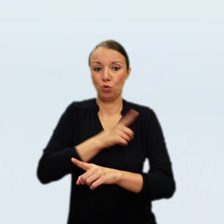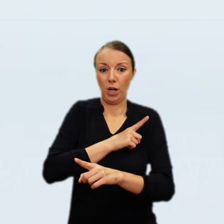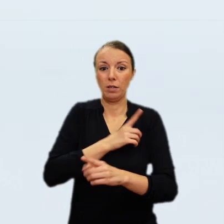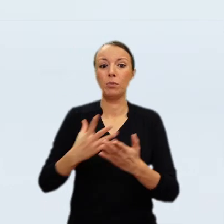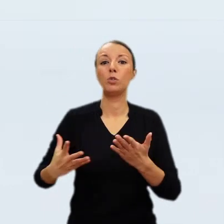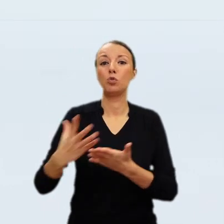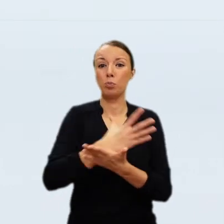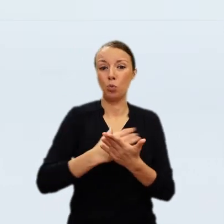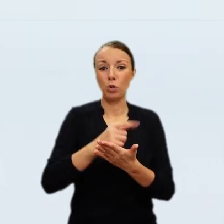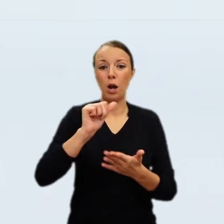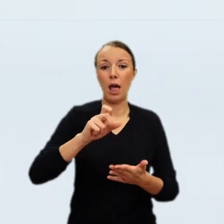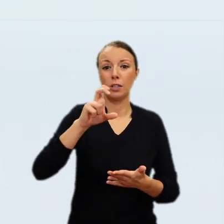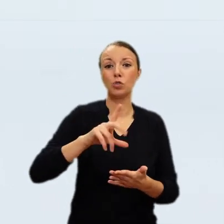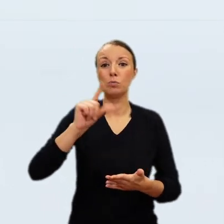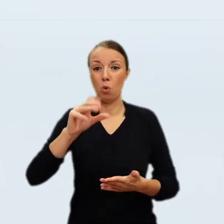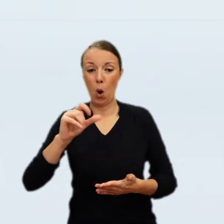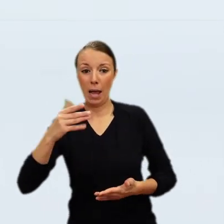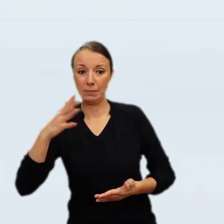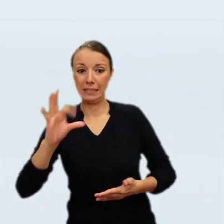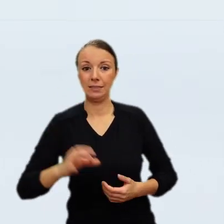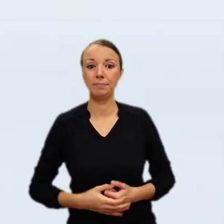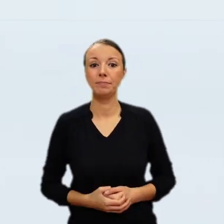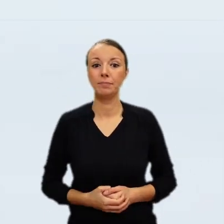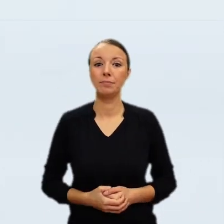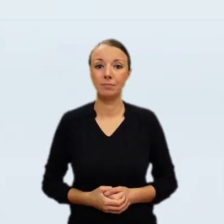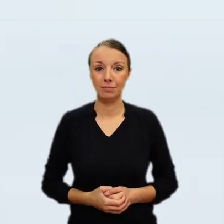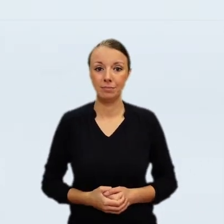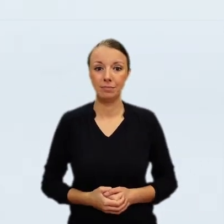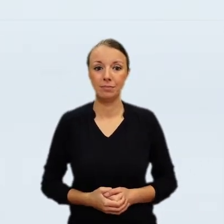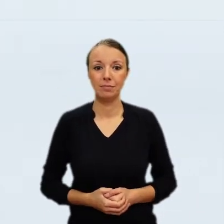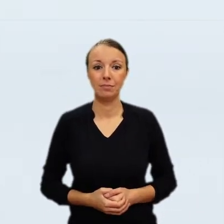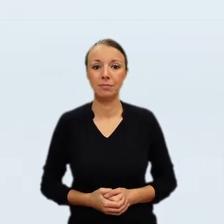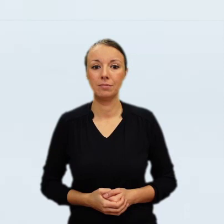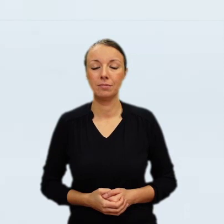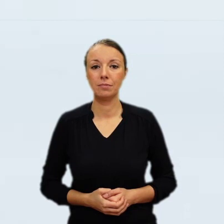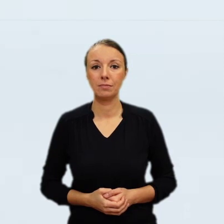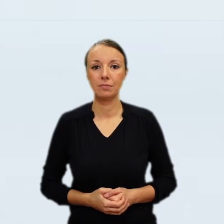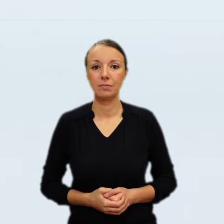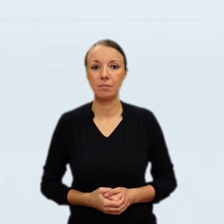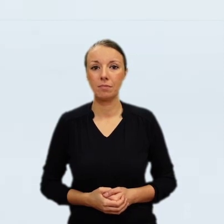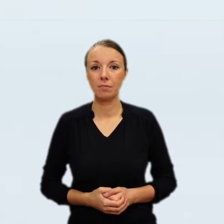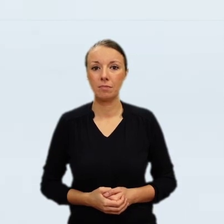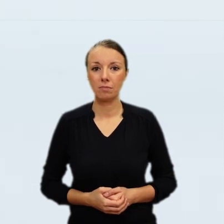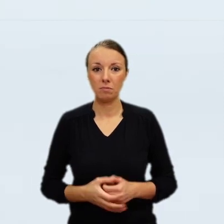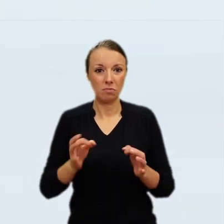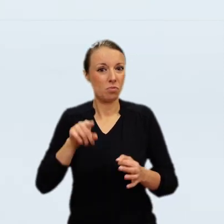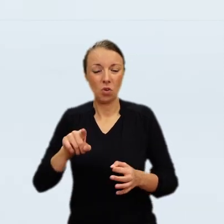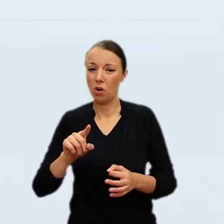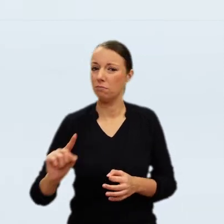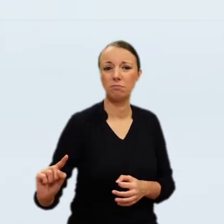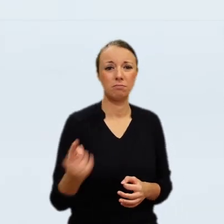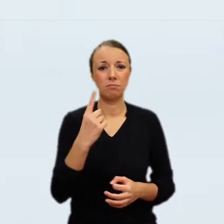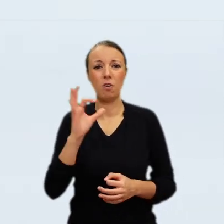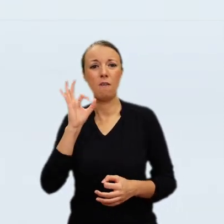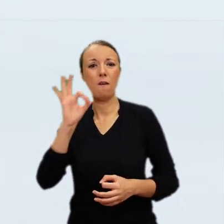else to us today as we witness the horrors of yet another war in Ukraine and we imagine other soldiers losing their lives to defend their homeland.